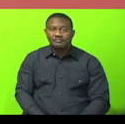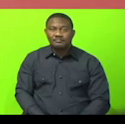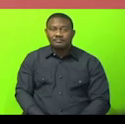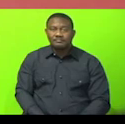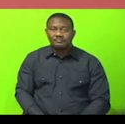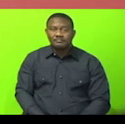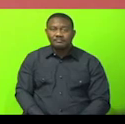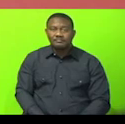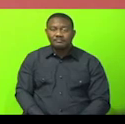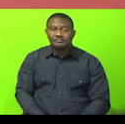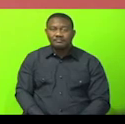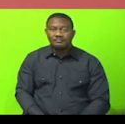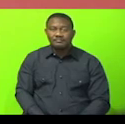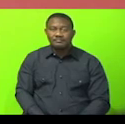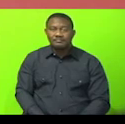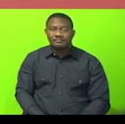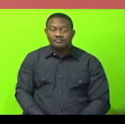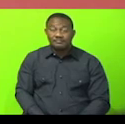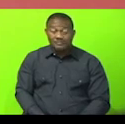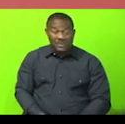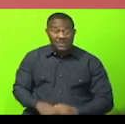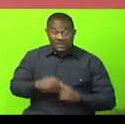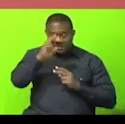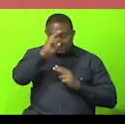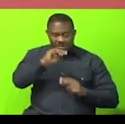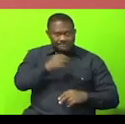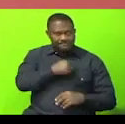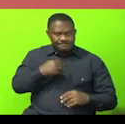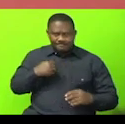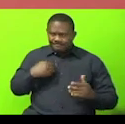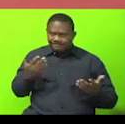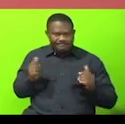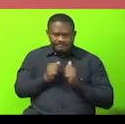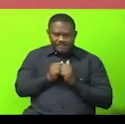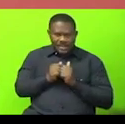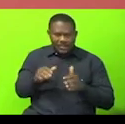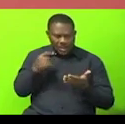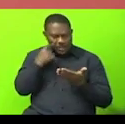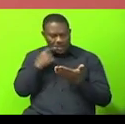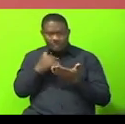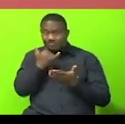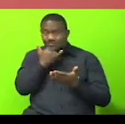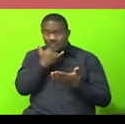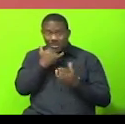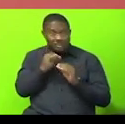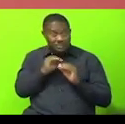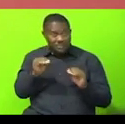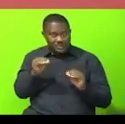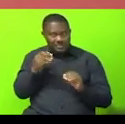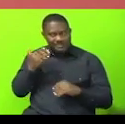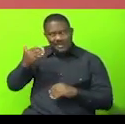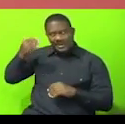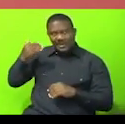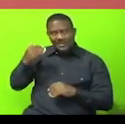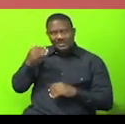Honourable Members, in the absence of any further corrections, the votes and